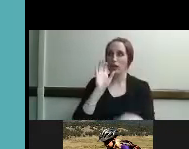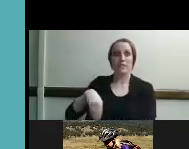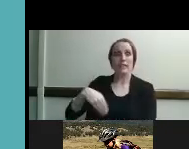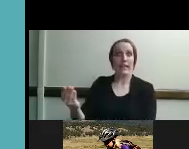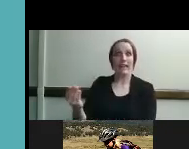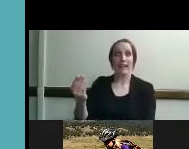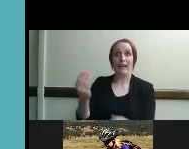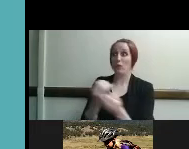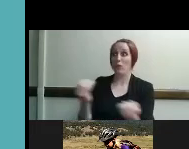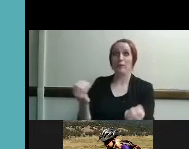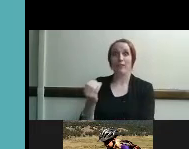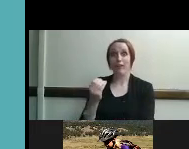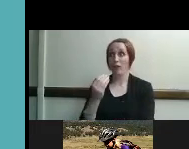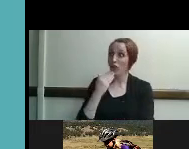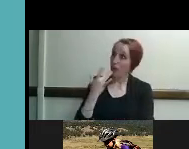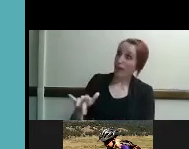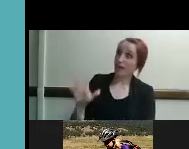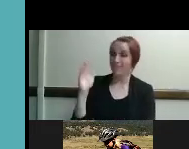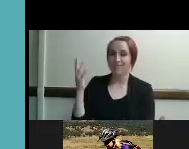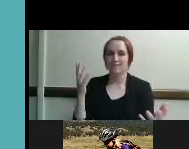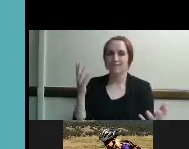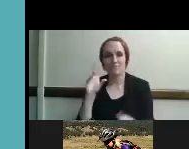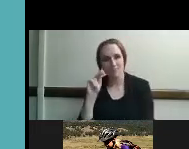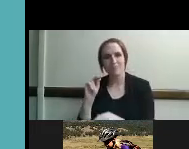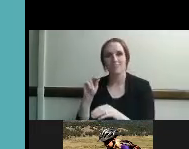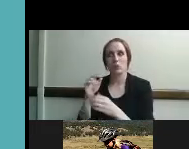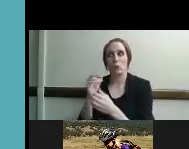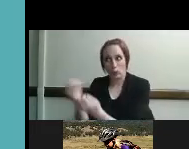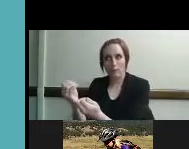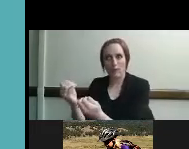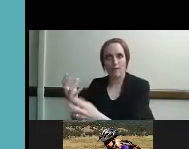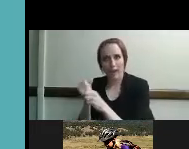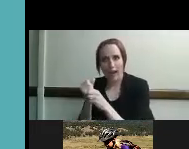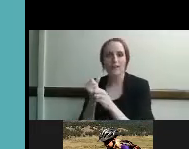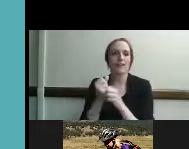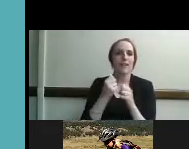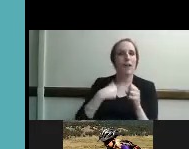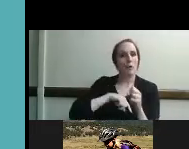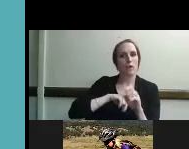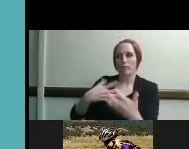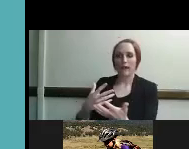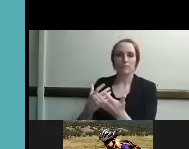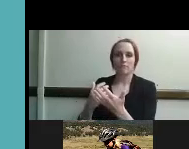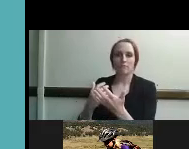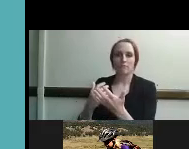that together they're given help setting up and they're given training